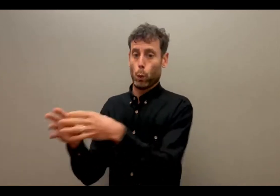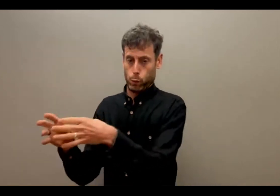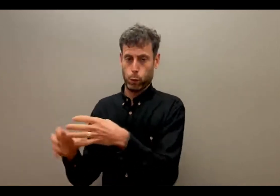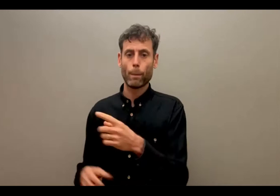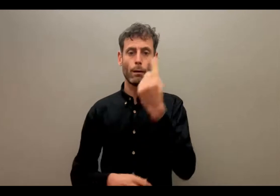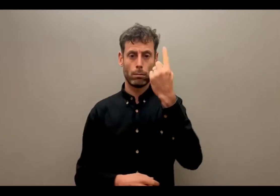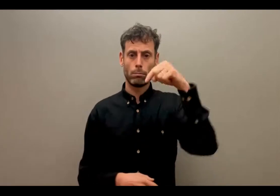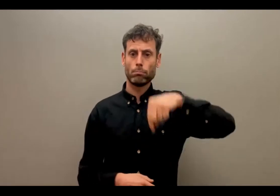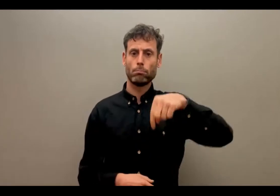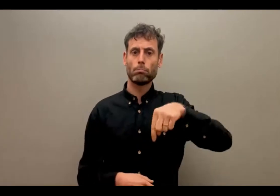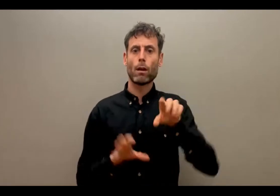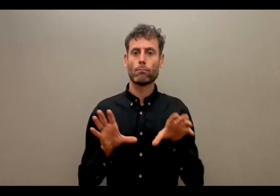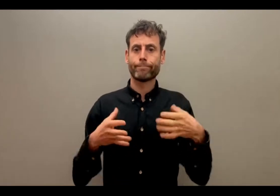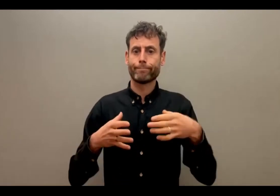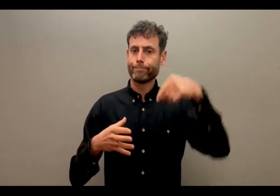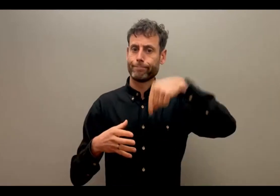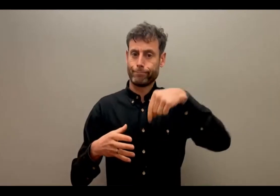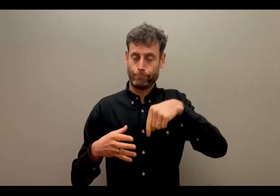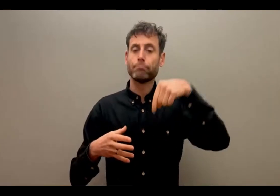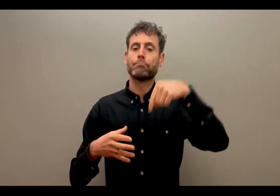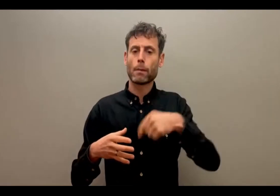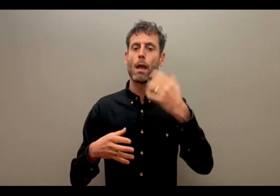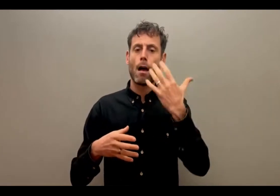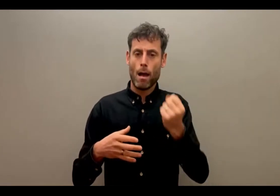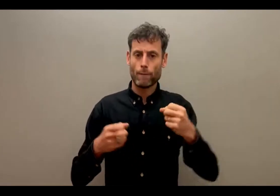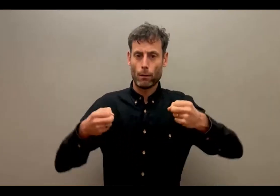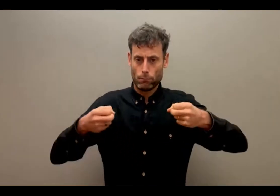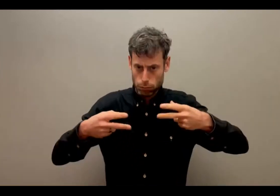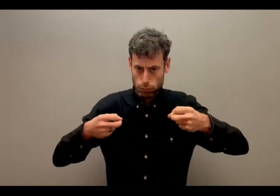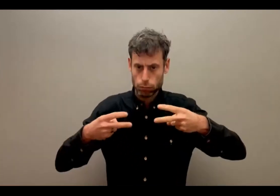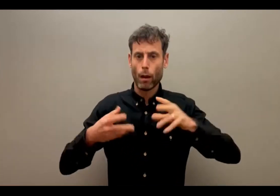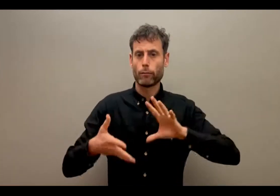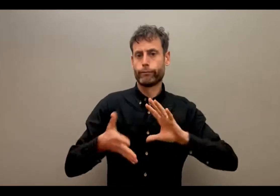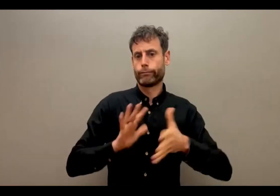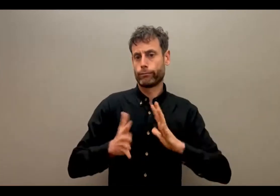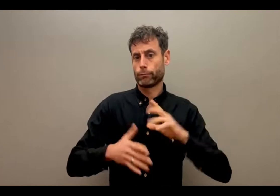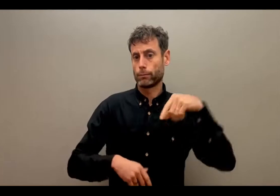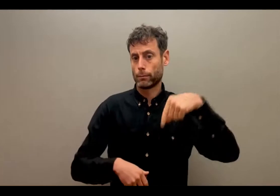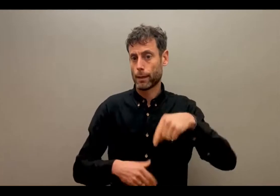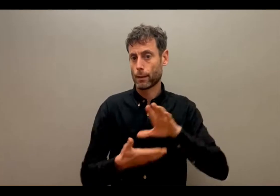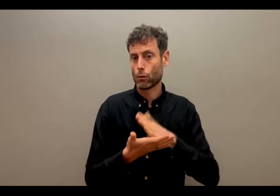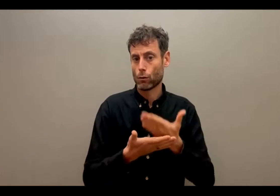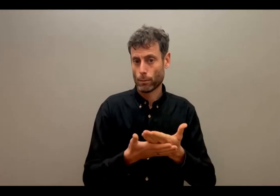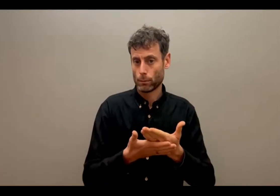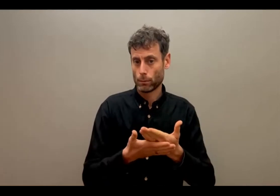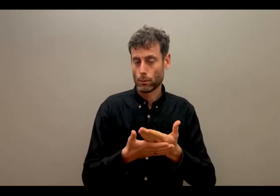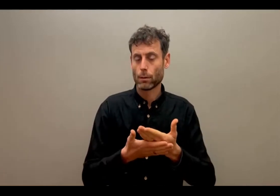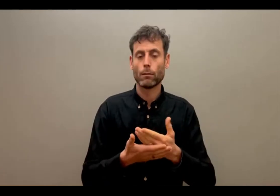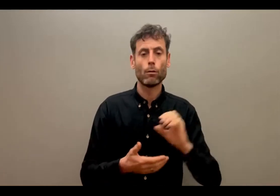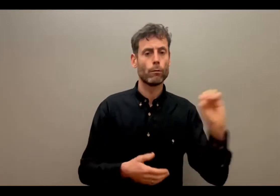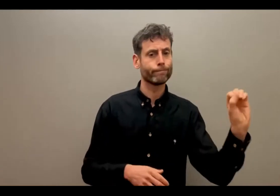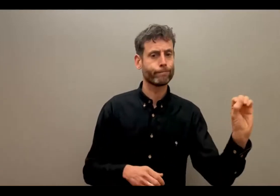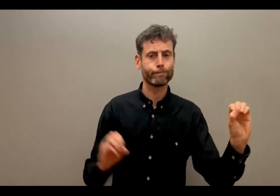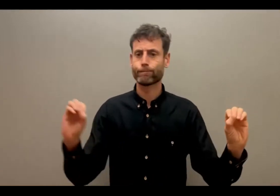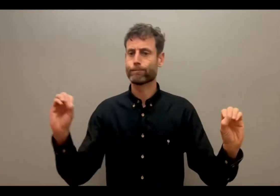will be the one with the captioners and interpreters. They'll stay here. So for anybody that is